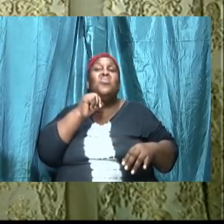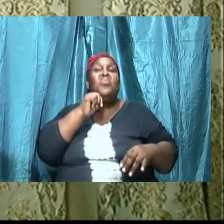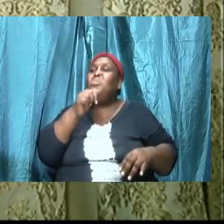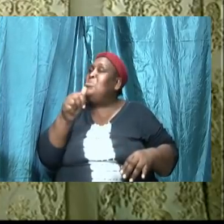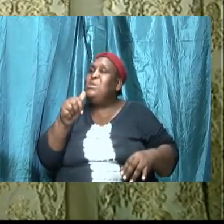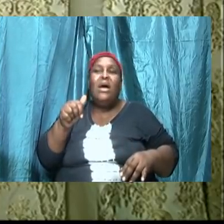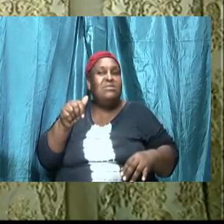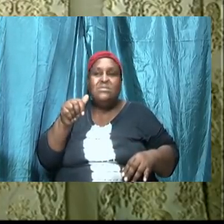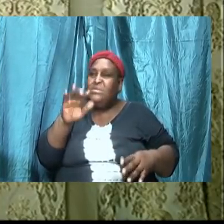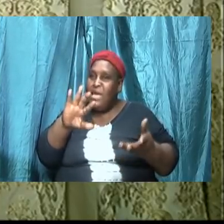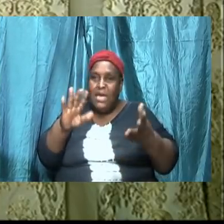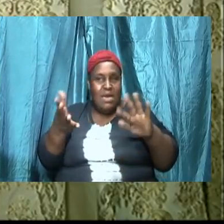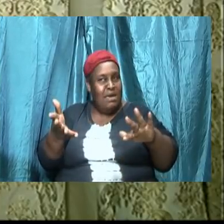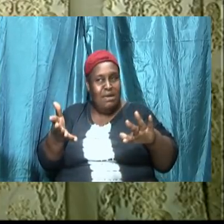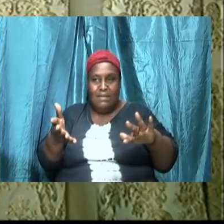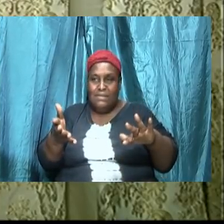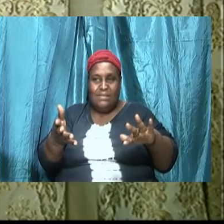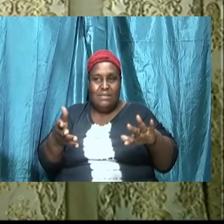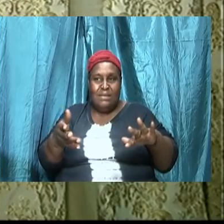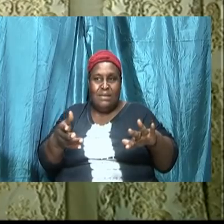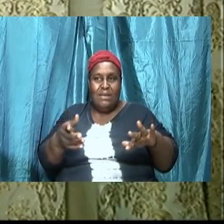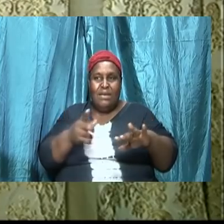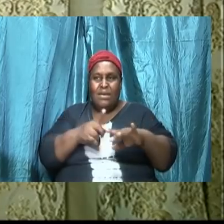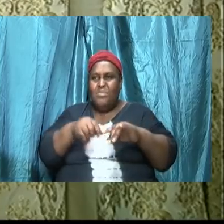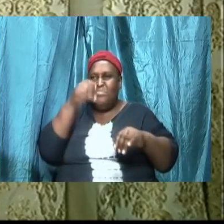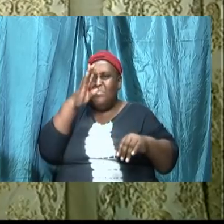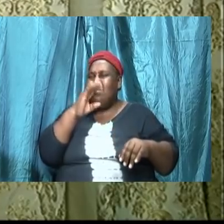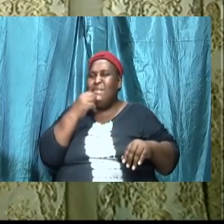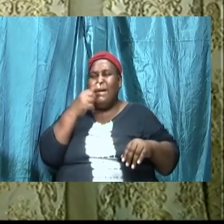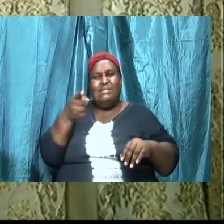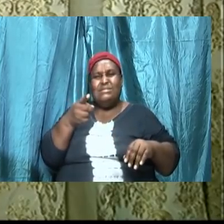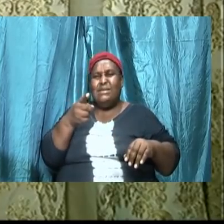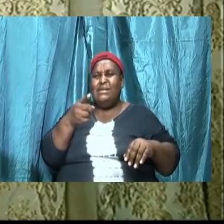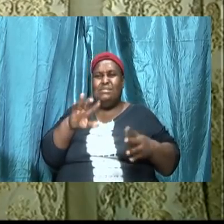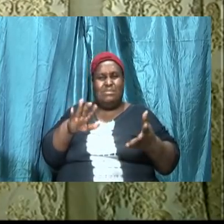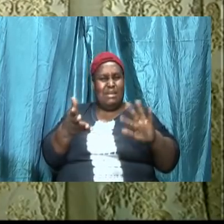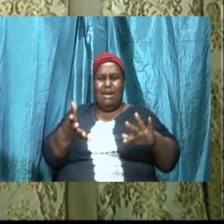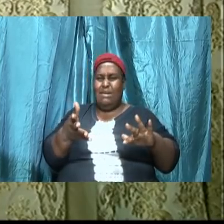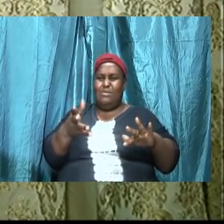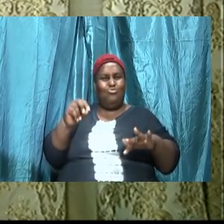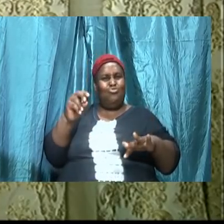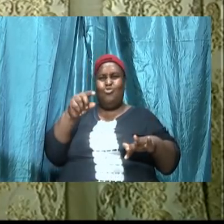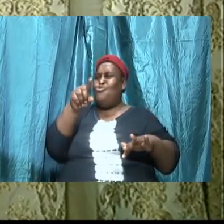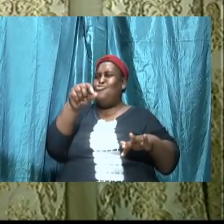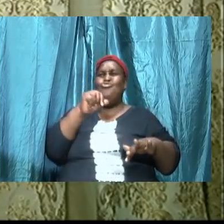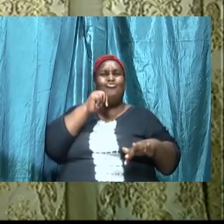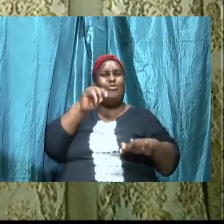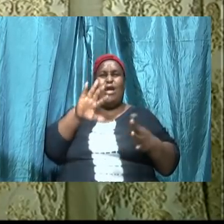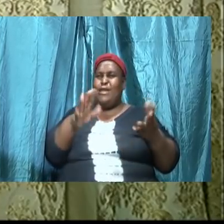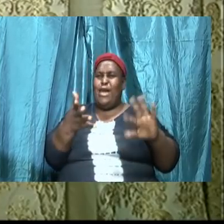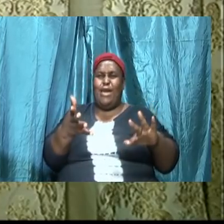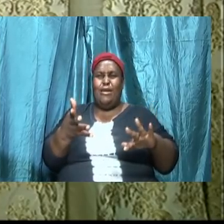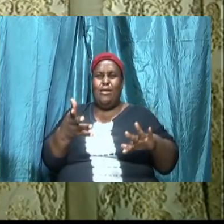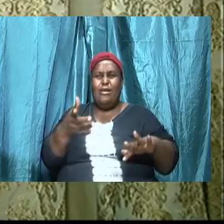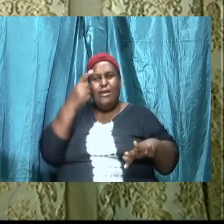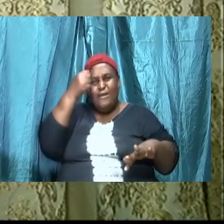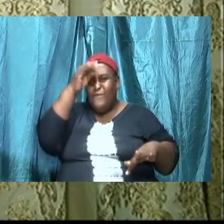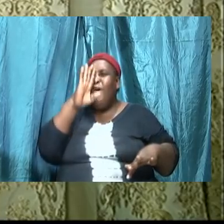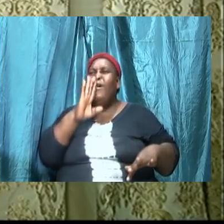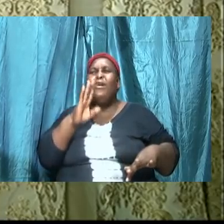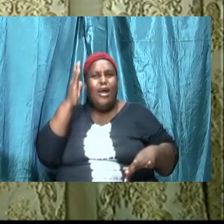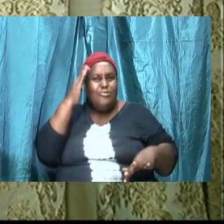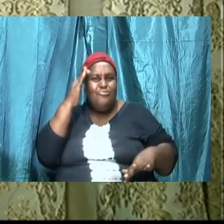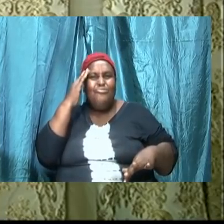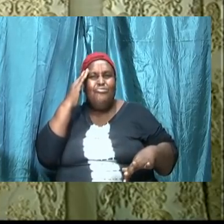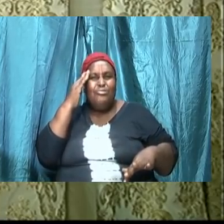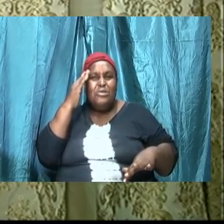really die you know what God said no you know that listen to me the man for God know in the day